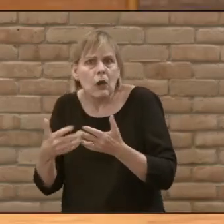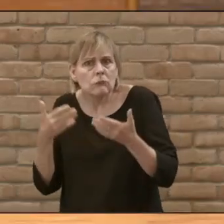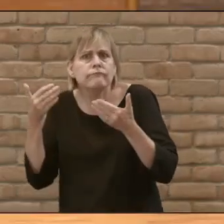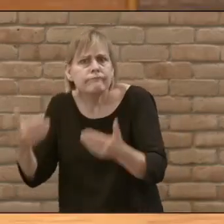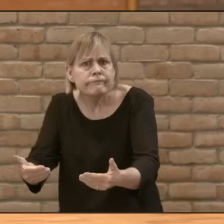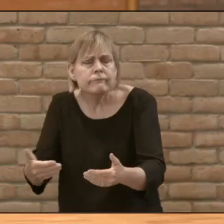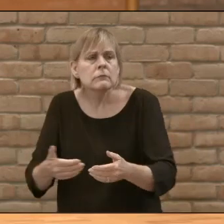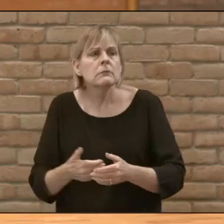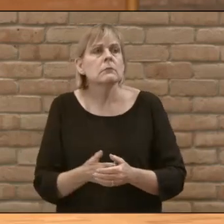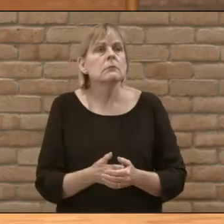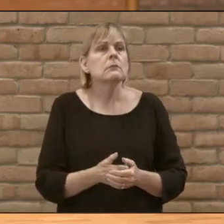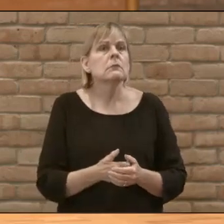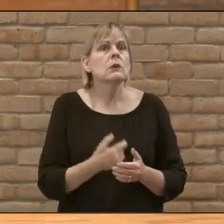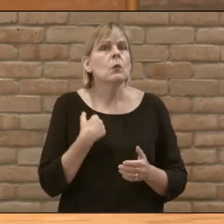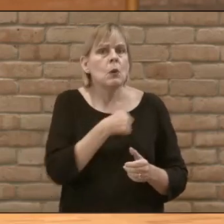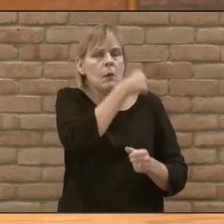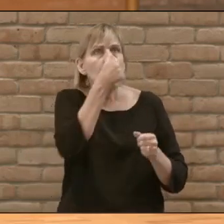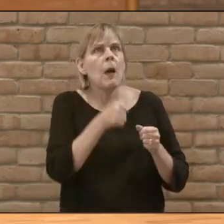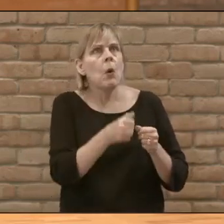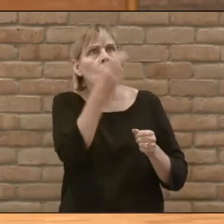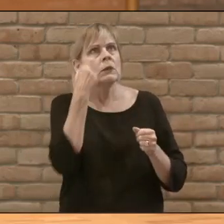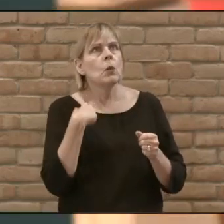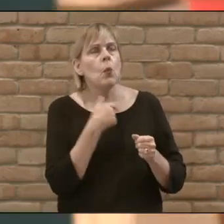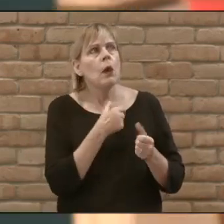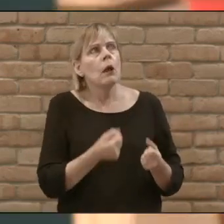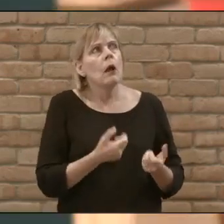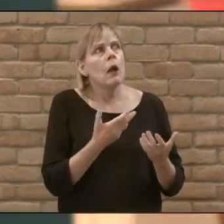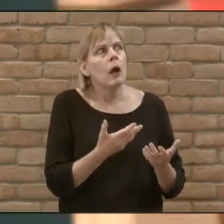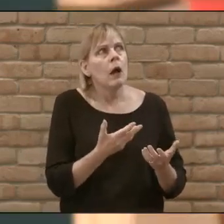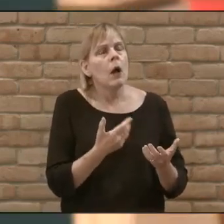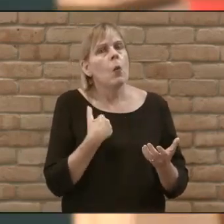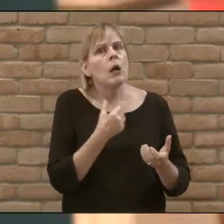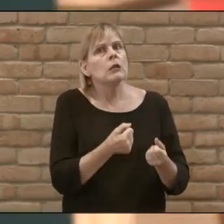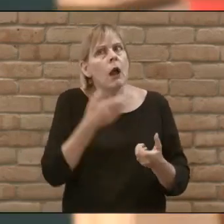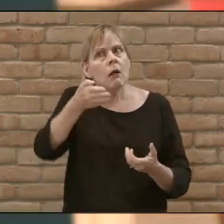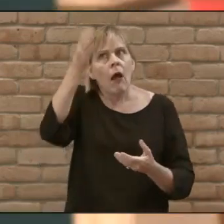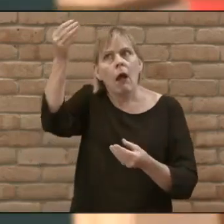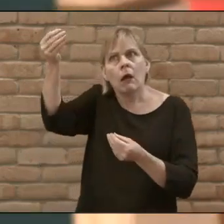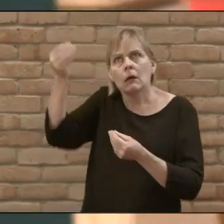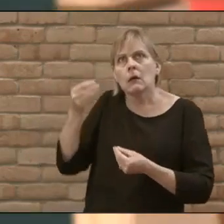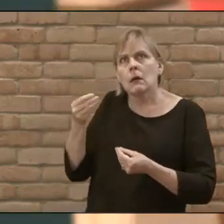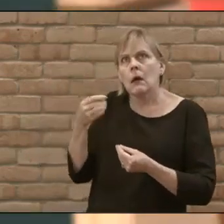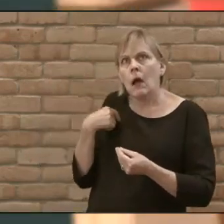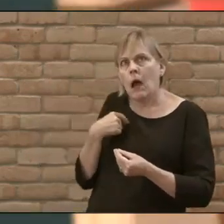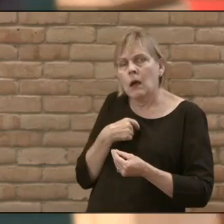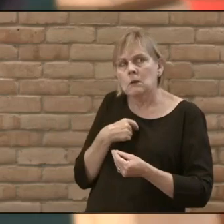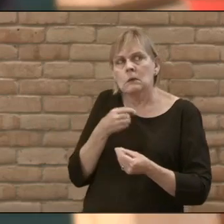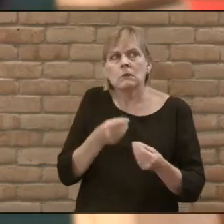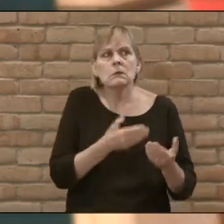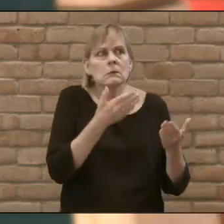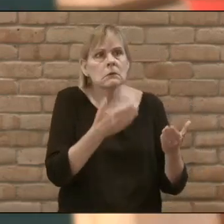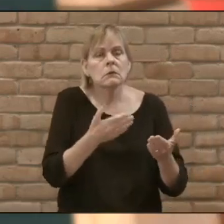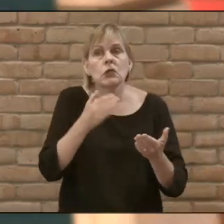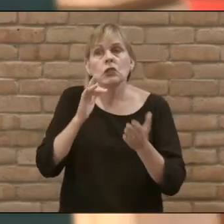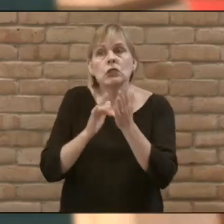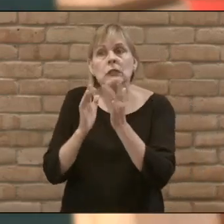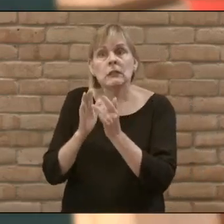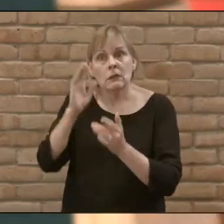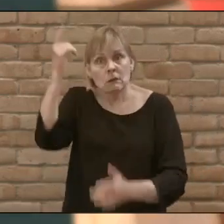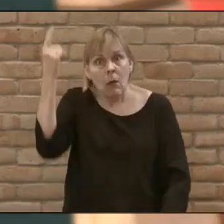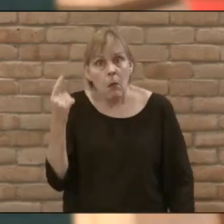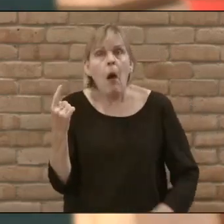we do that We remember why we are generous We are generous because of what God has done For us in sending his son Jesus